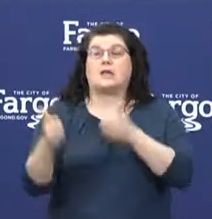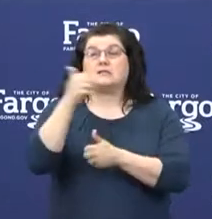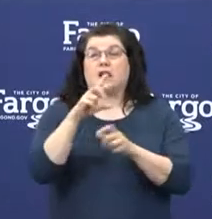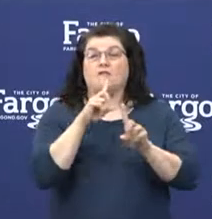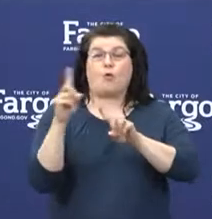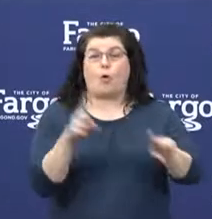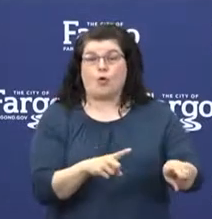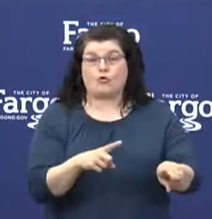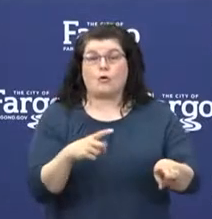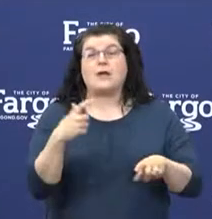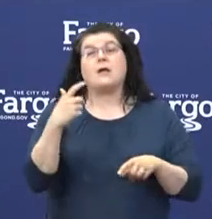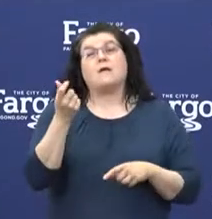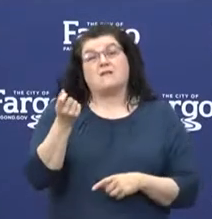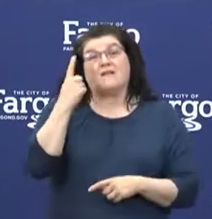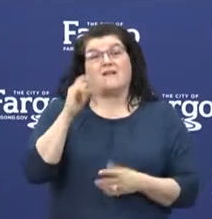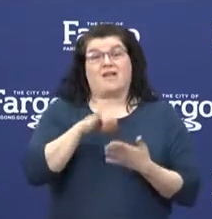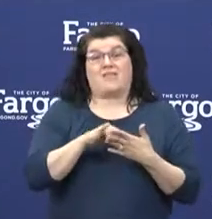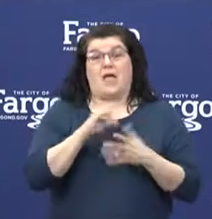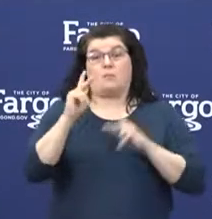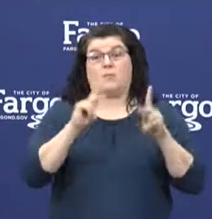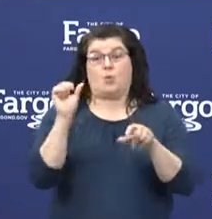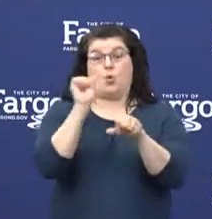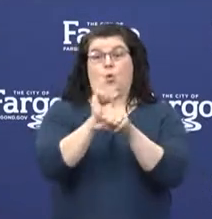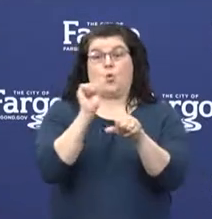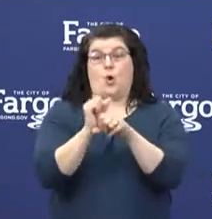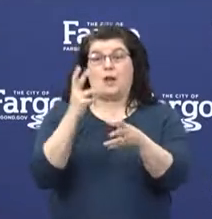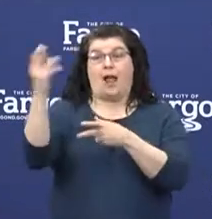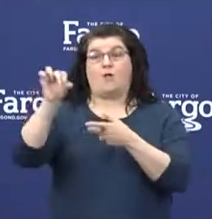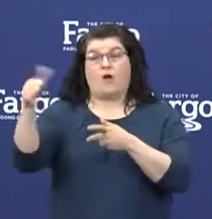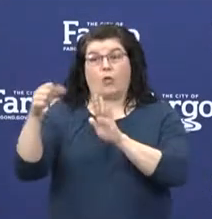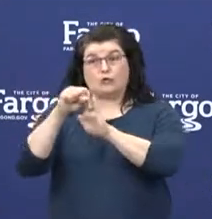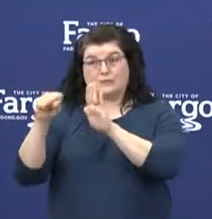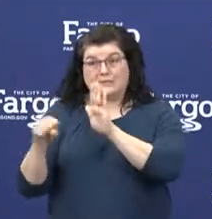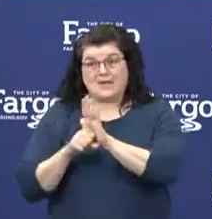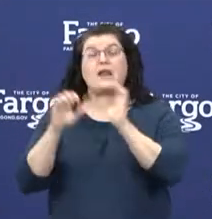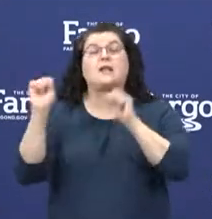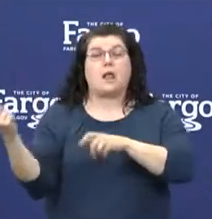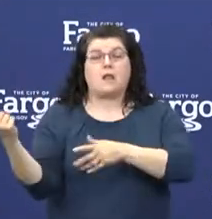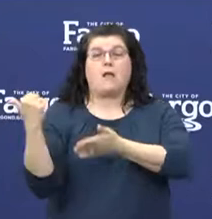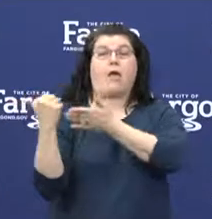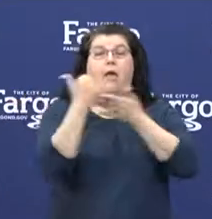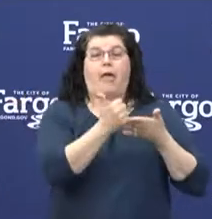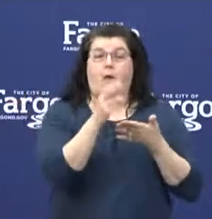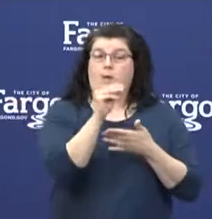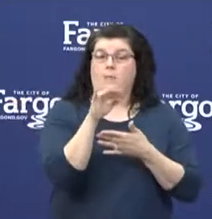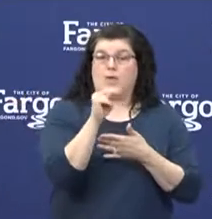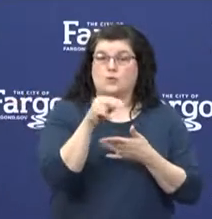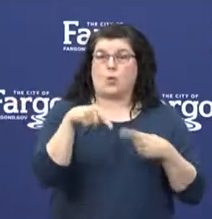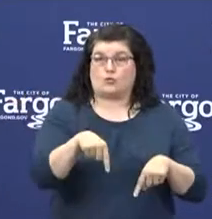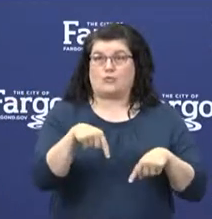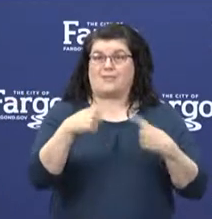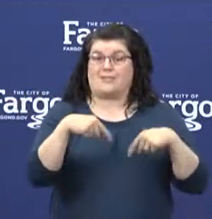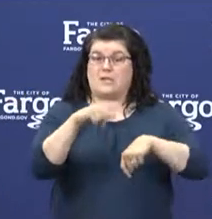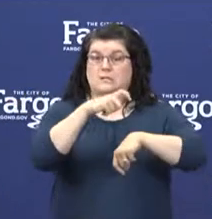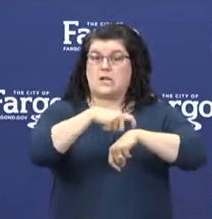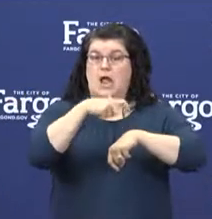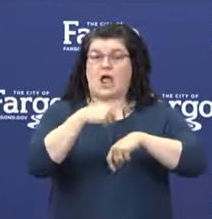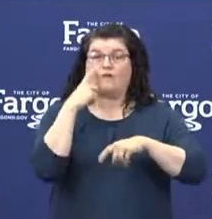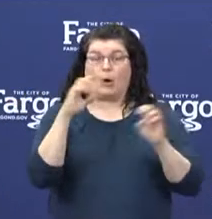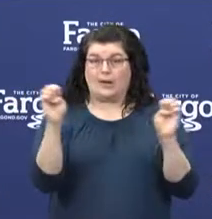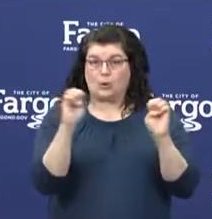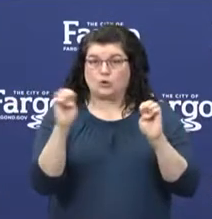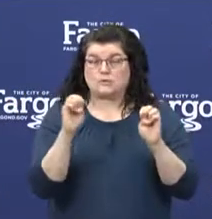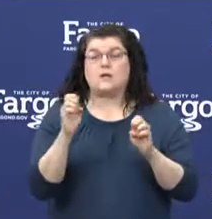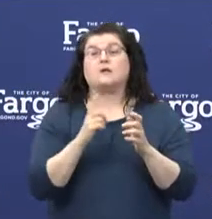out-of-state health care professionals to render aid in Minnesota during this COVID peacetime emergency. The executive